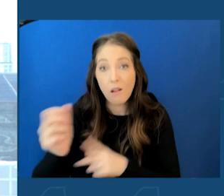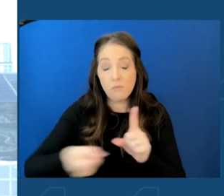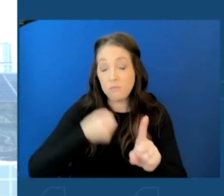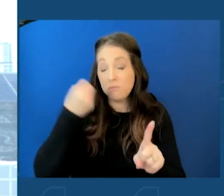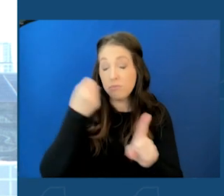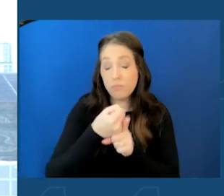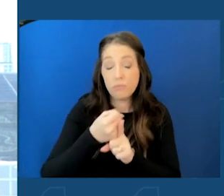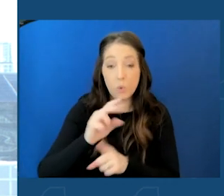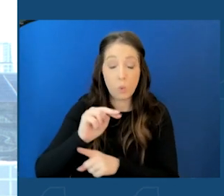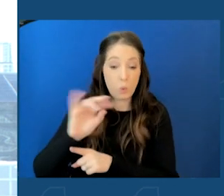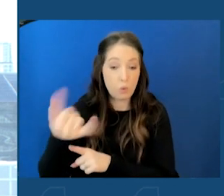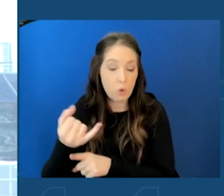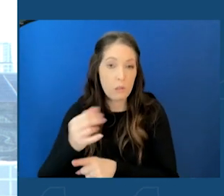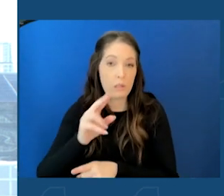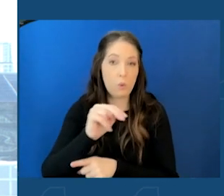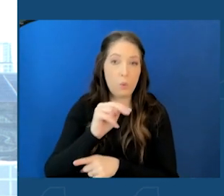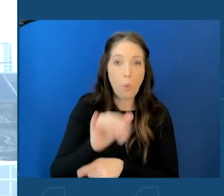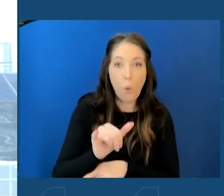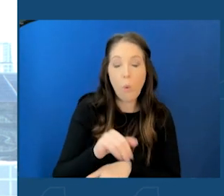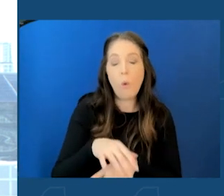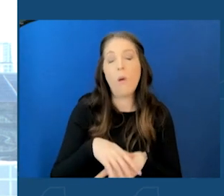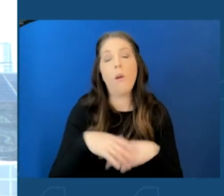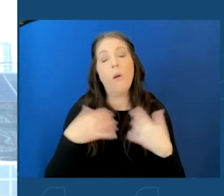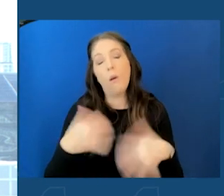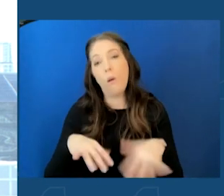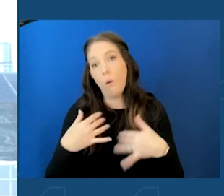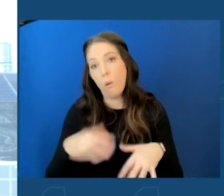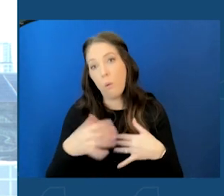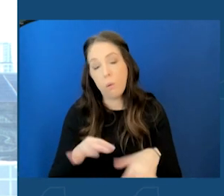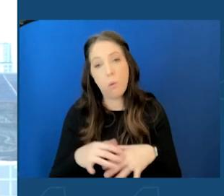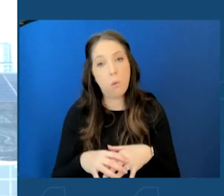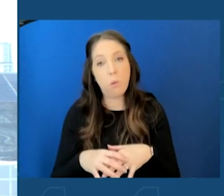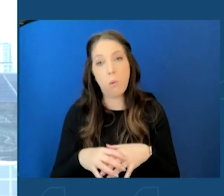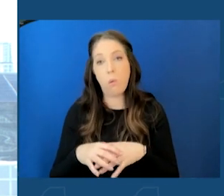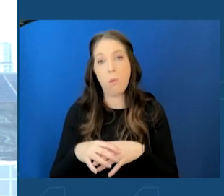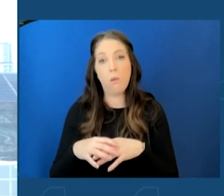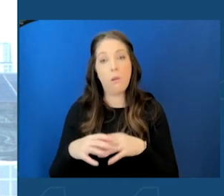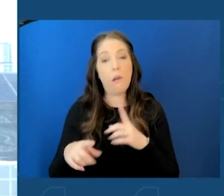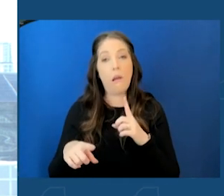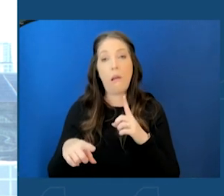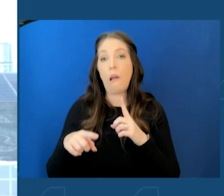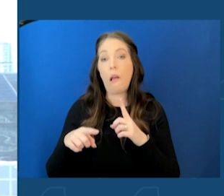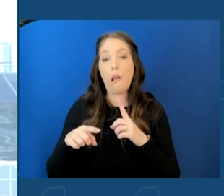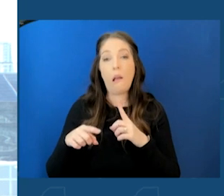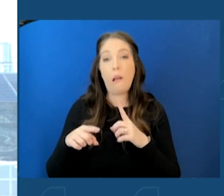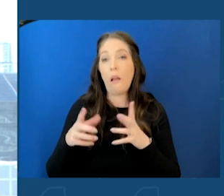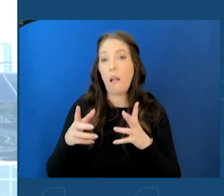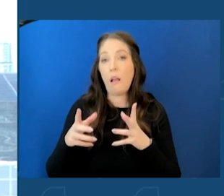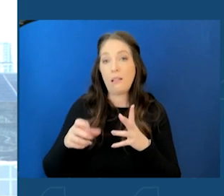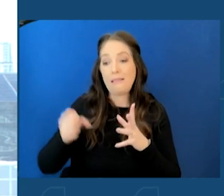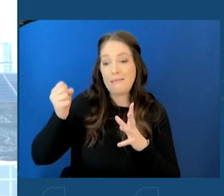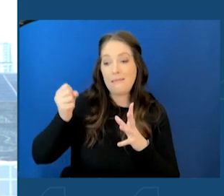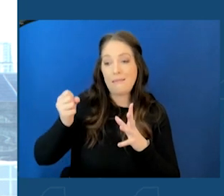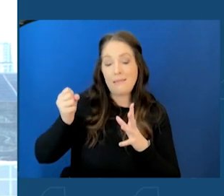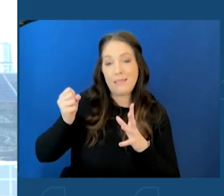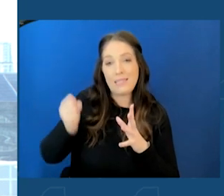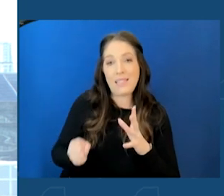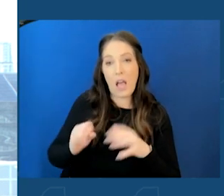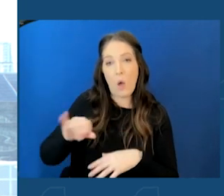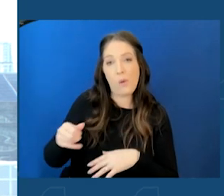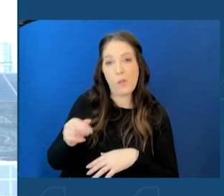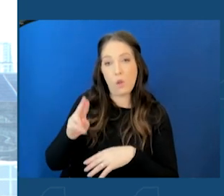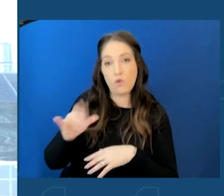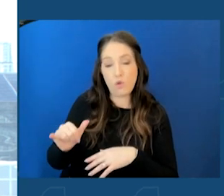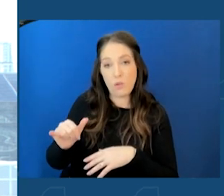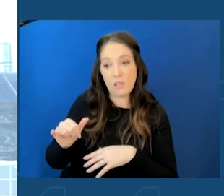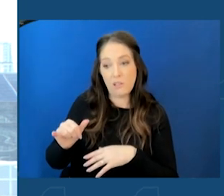New York, which unleashed, among other things, in our state, downstate, in South Jersey, wicked tornadoes,